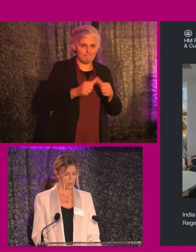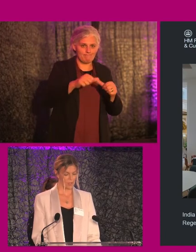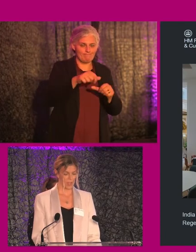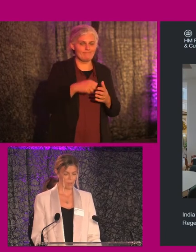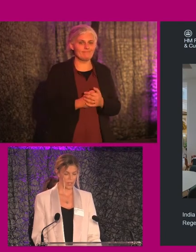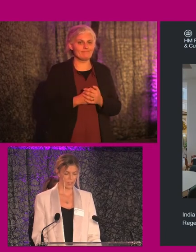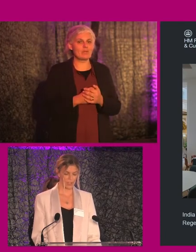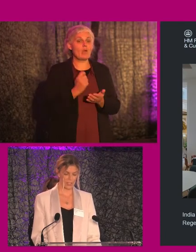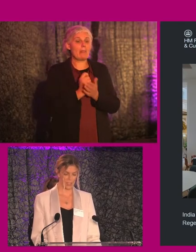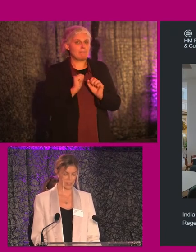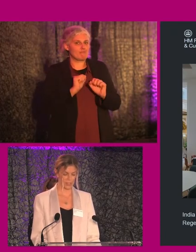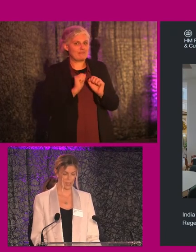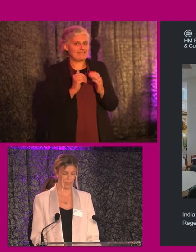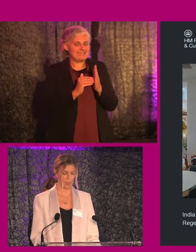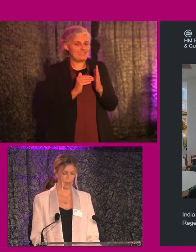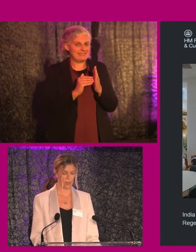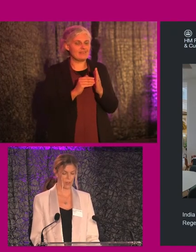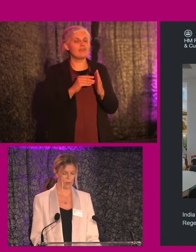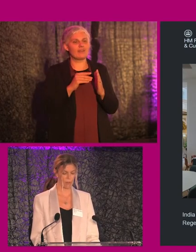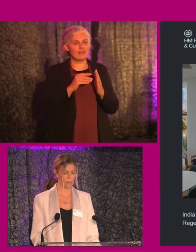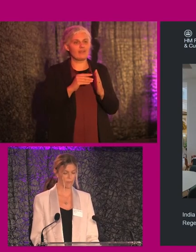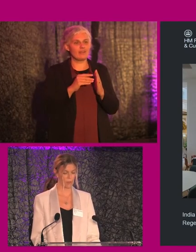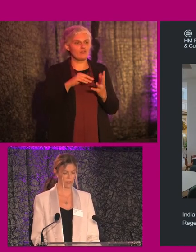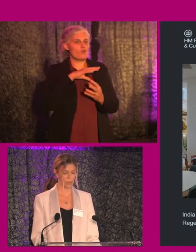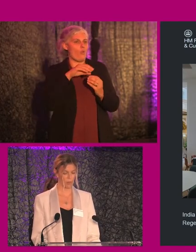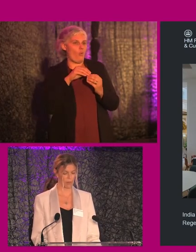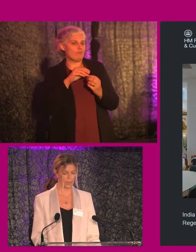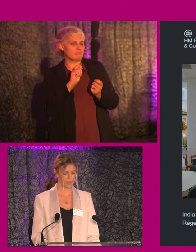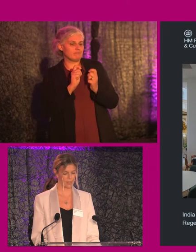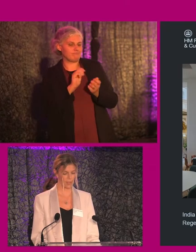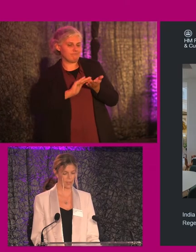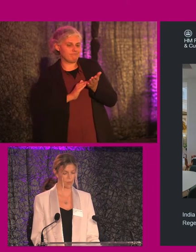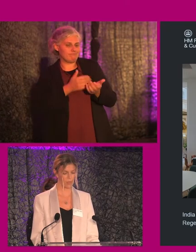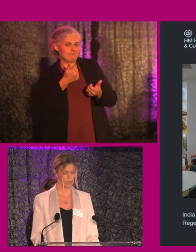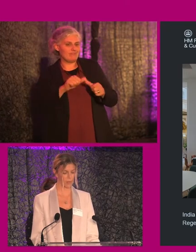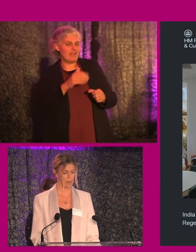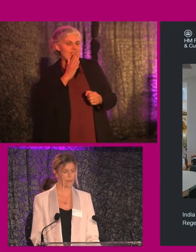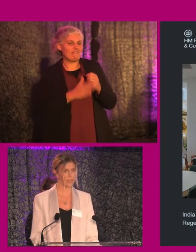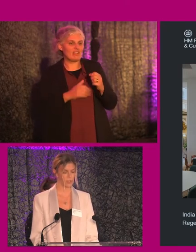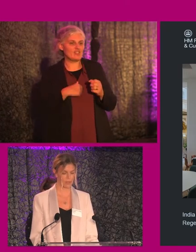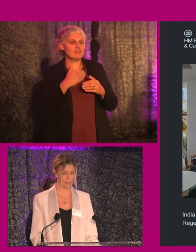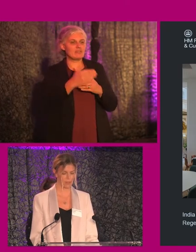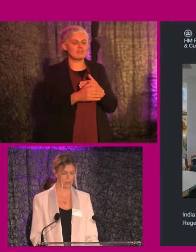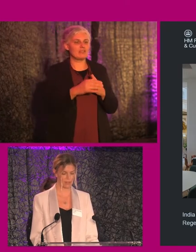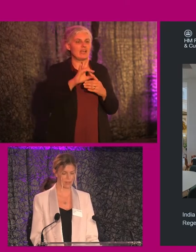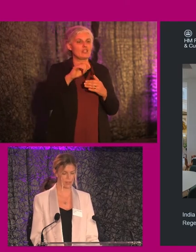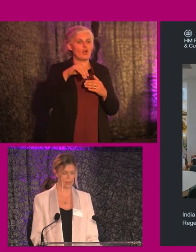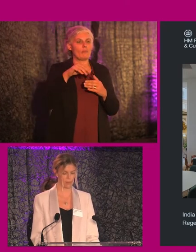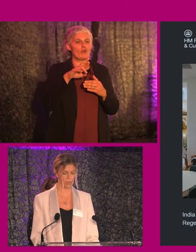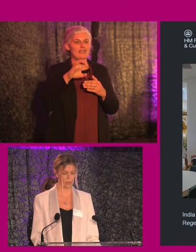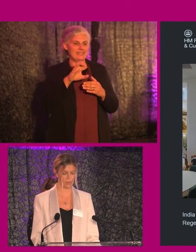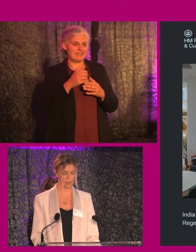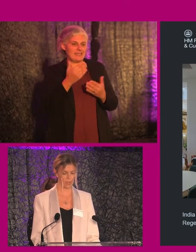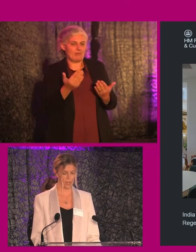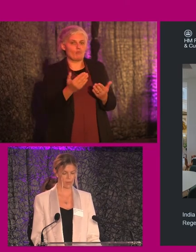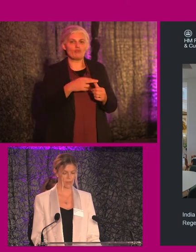With the time pressures and the need to have the overall refurbishment complete to tie in with the expiry of HMRC's existing lease